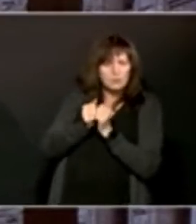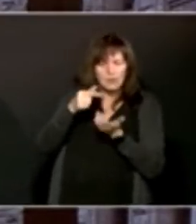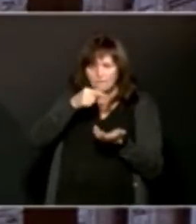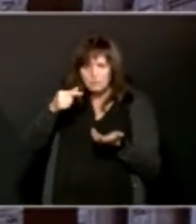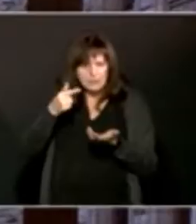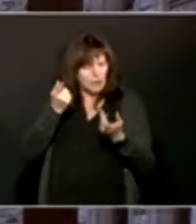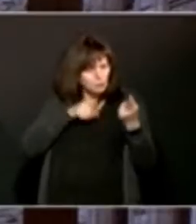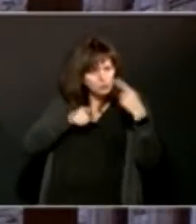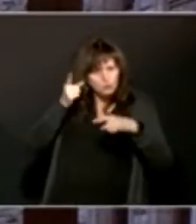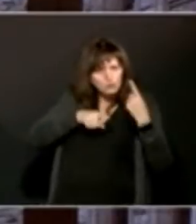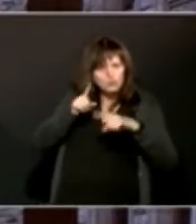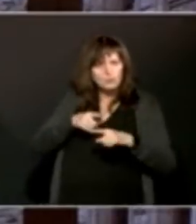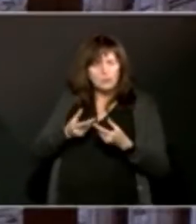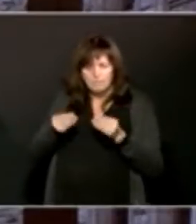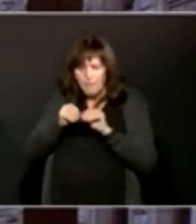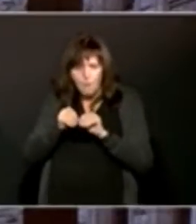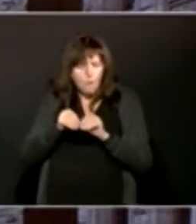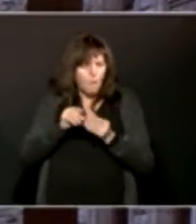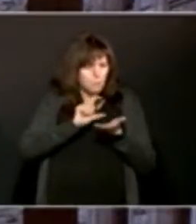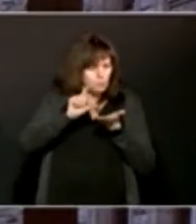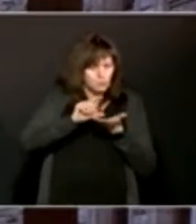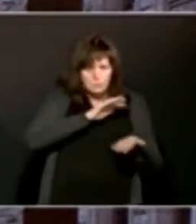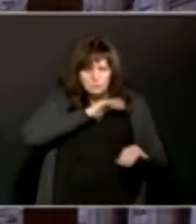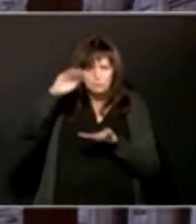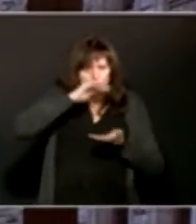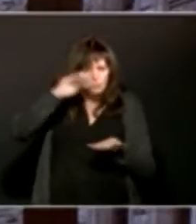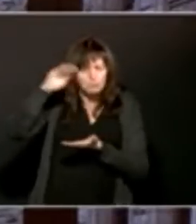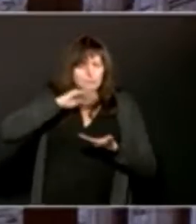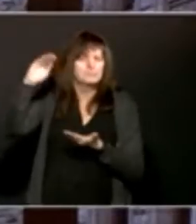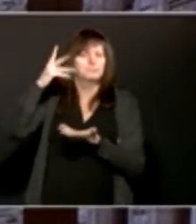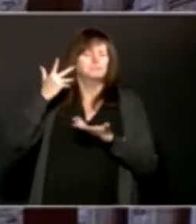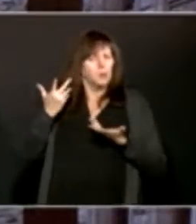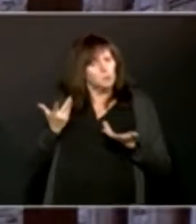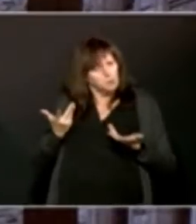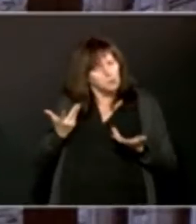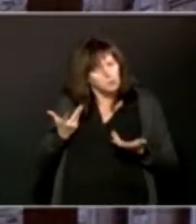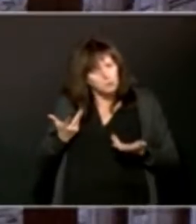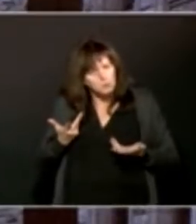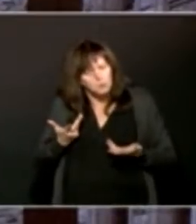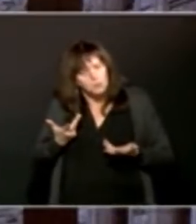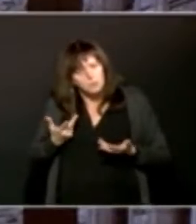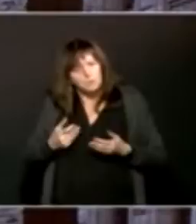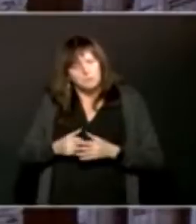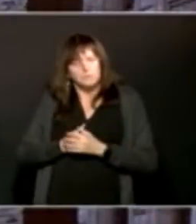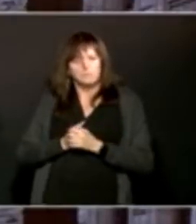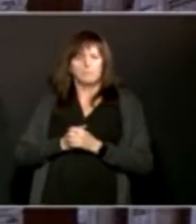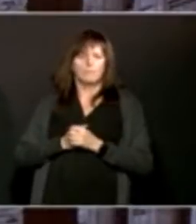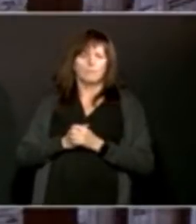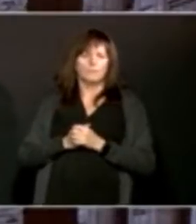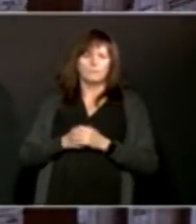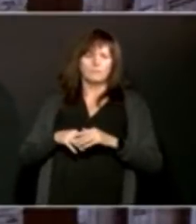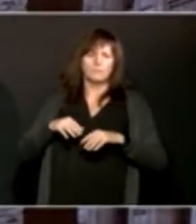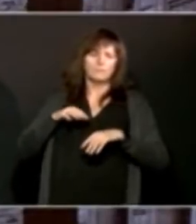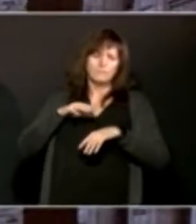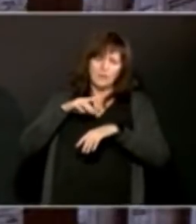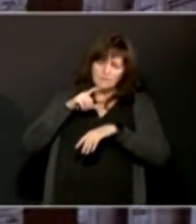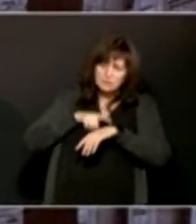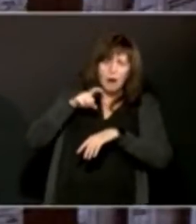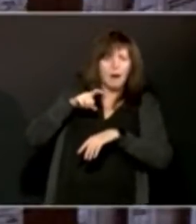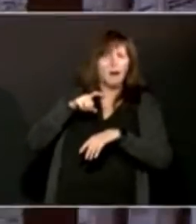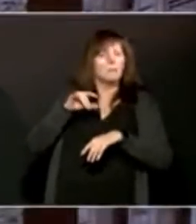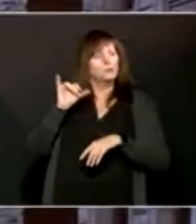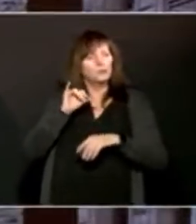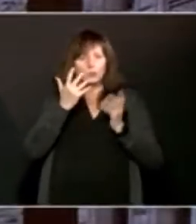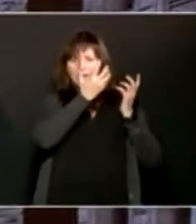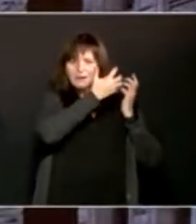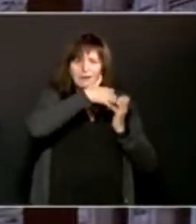or gray zone issues and that is targeted very strategically and of course in a timely fashion with, as I already said,